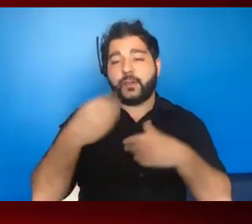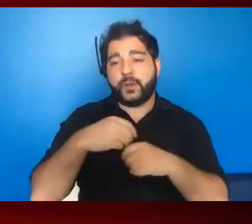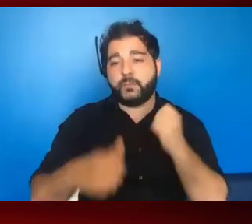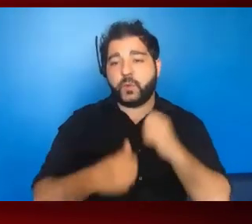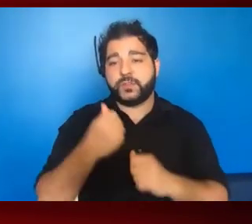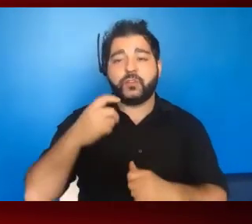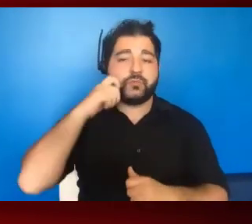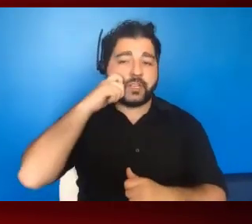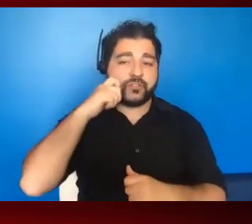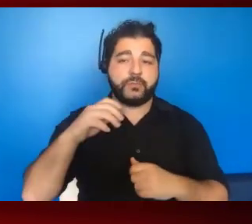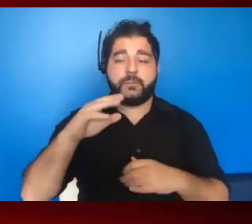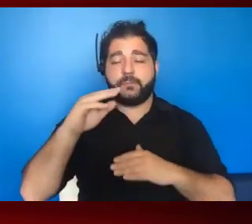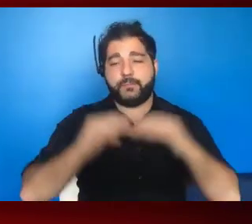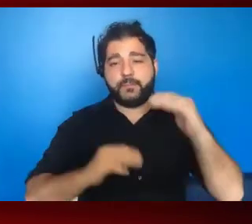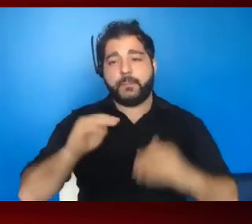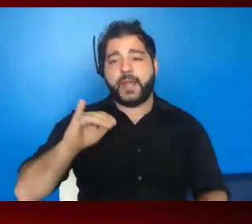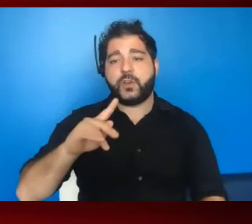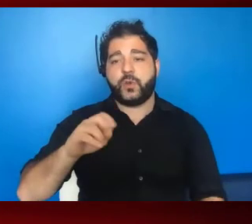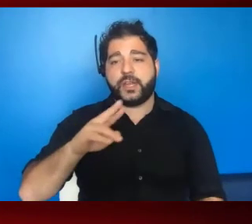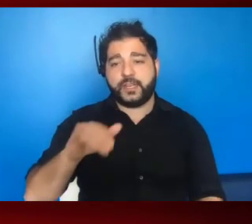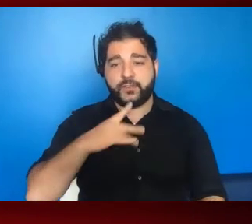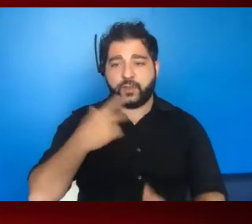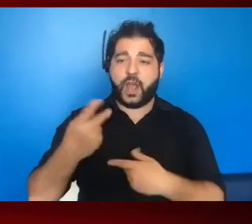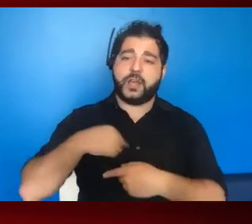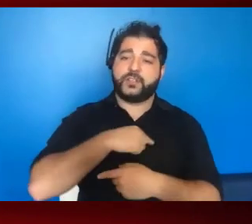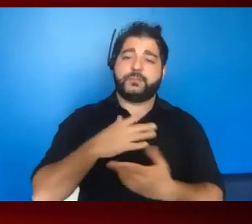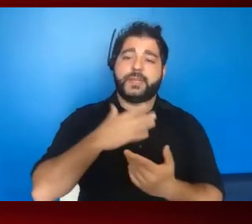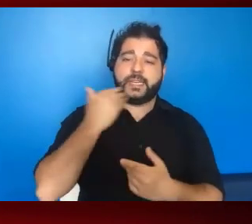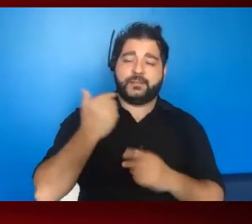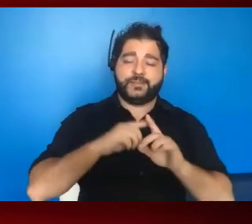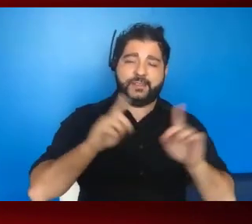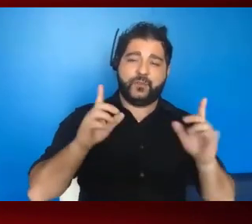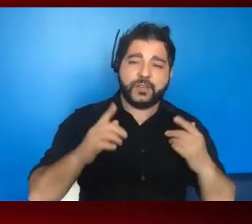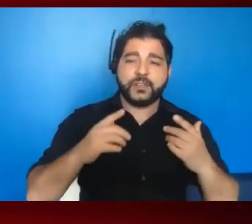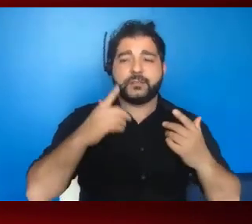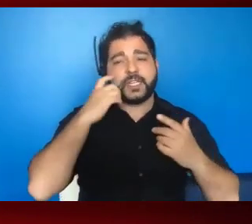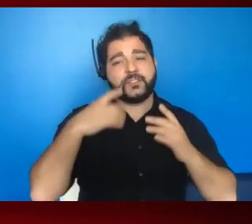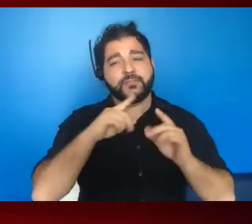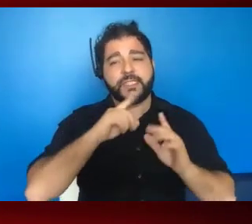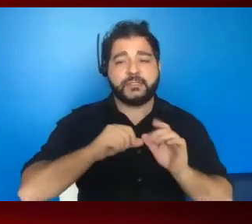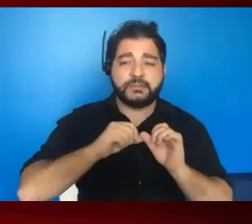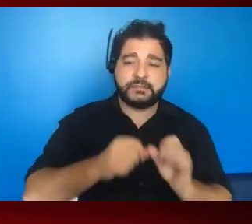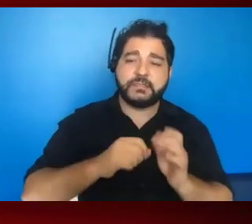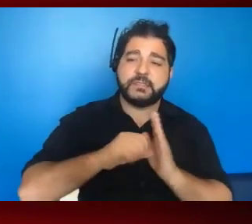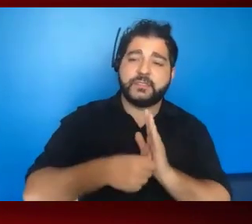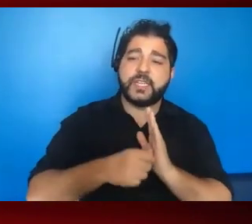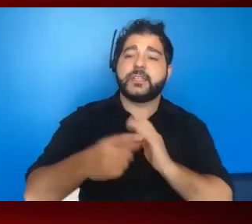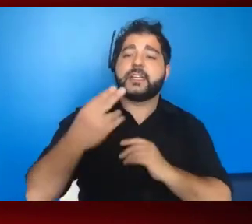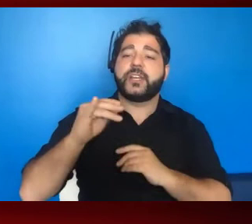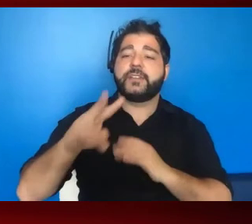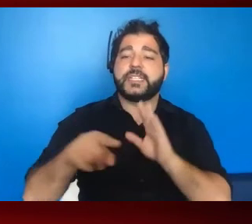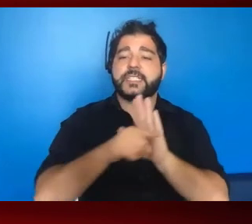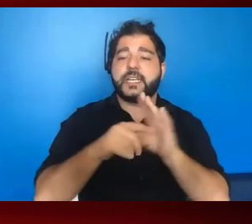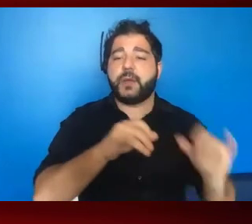To treat us differently because we have HIV only reinforces the HIV stigma that poses a huge barrier to